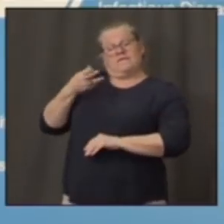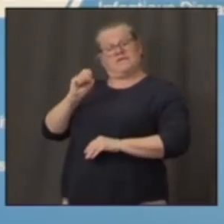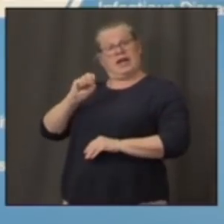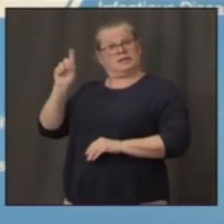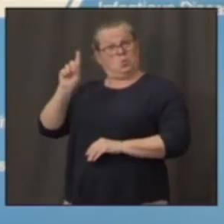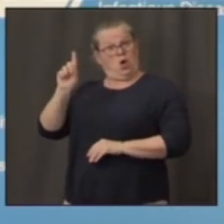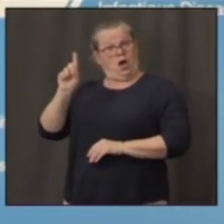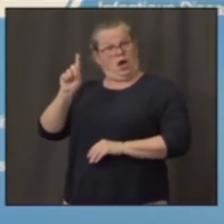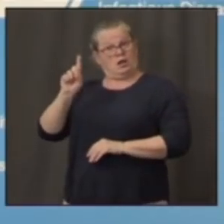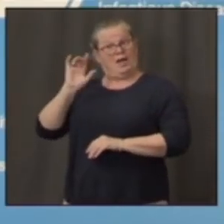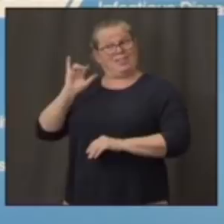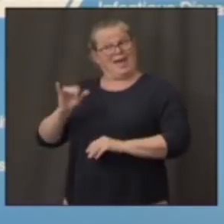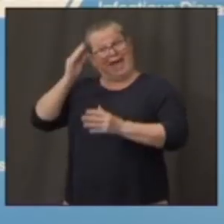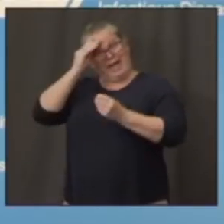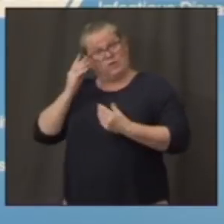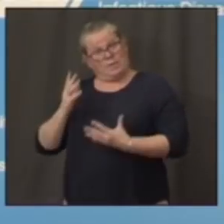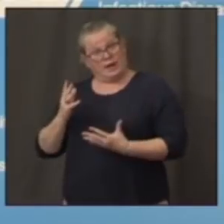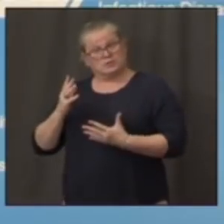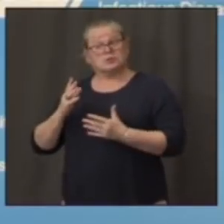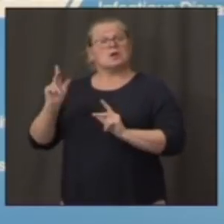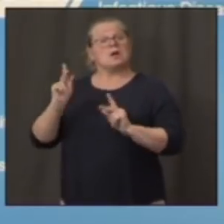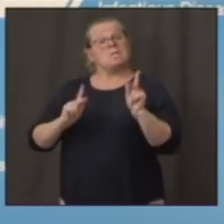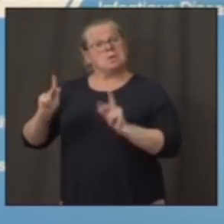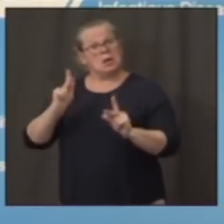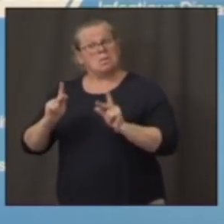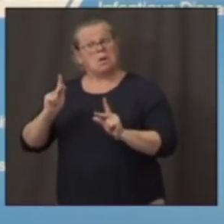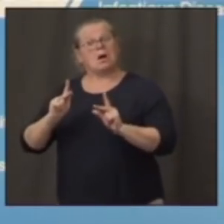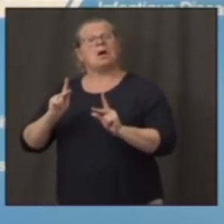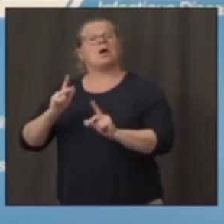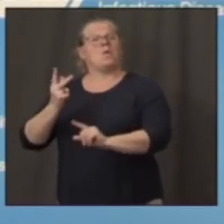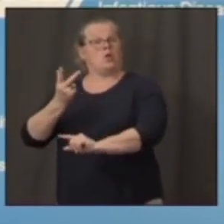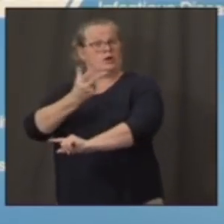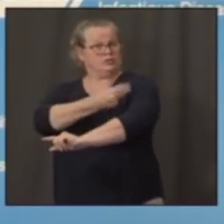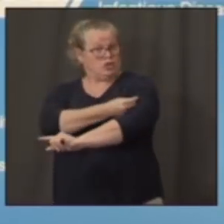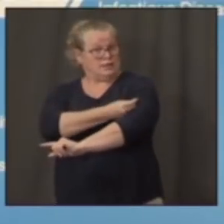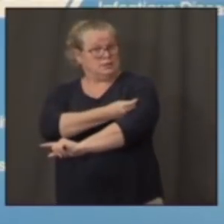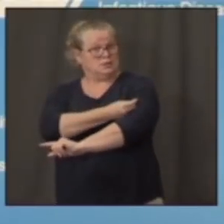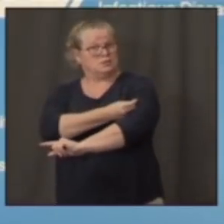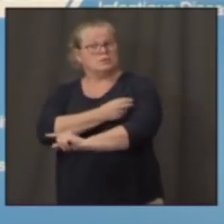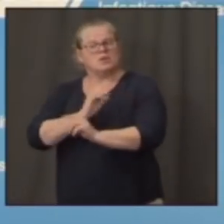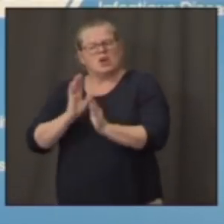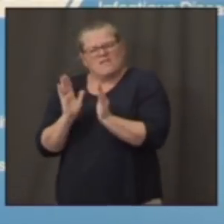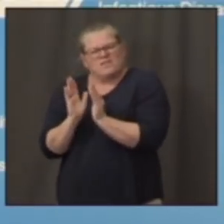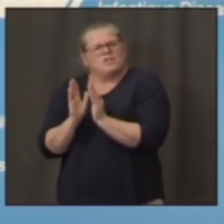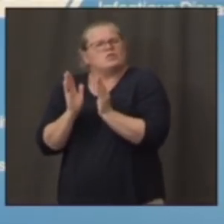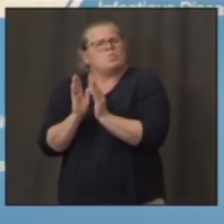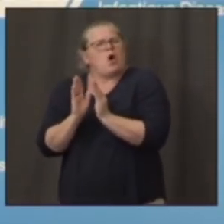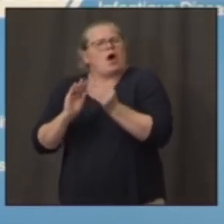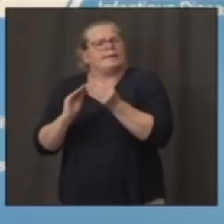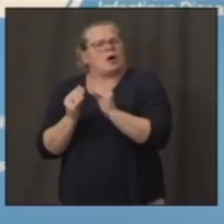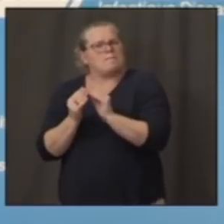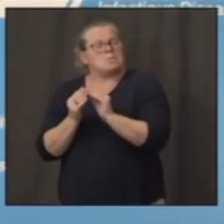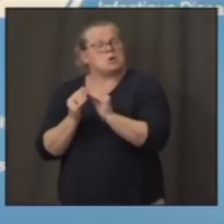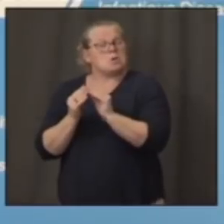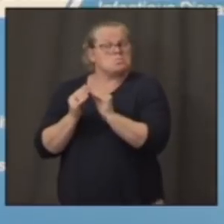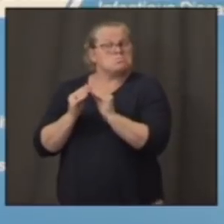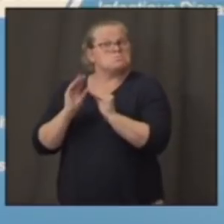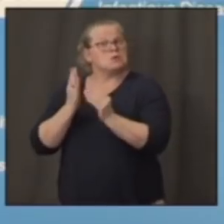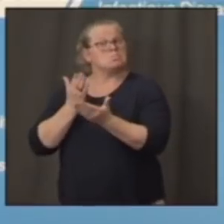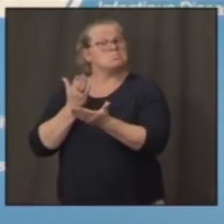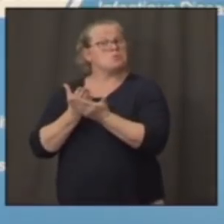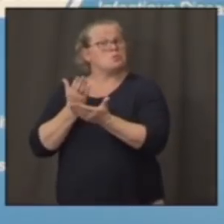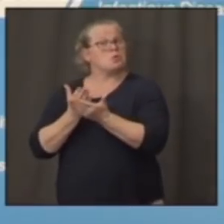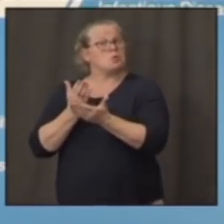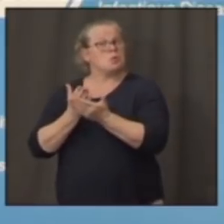injected, small number though may be, we showed that you can induce the kind of neutralizing antibody